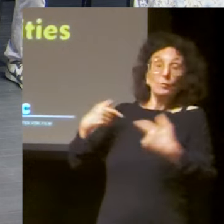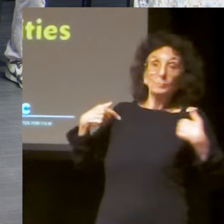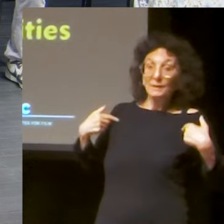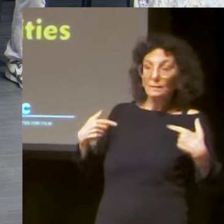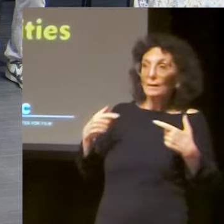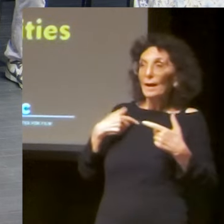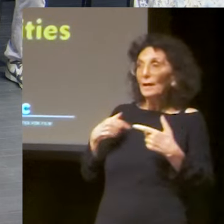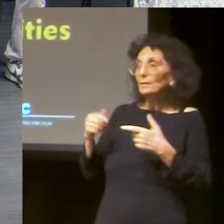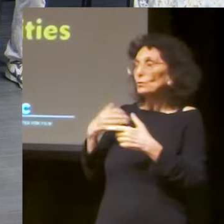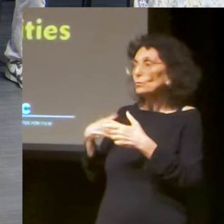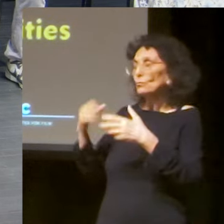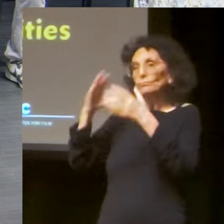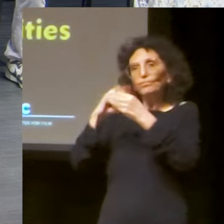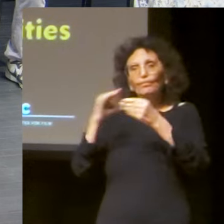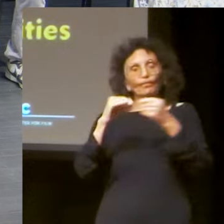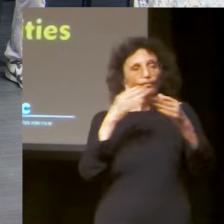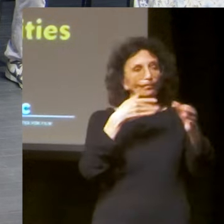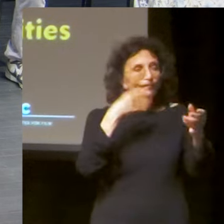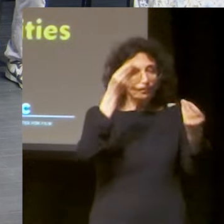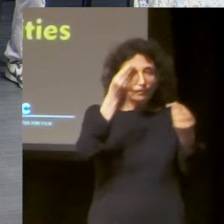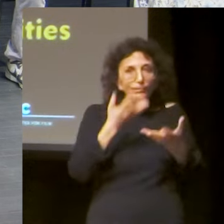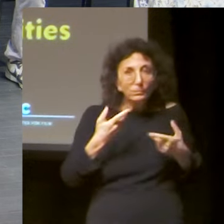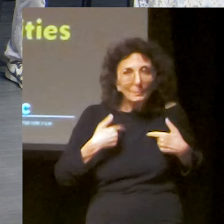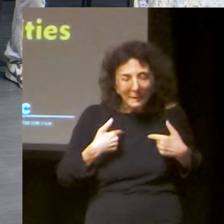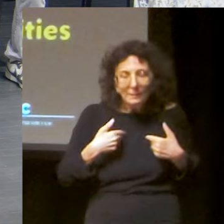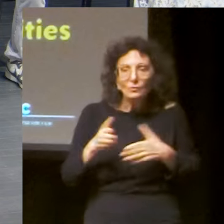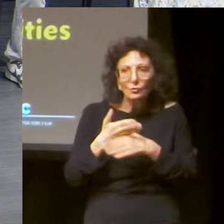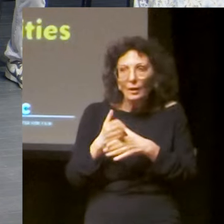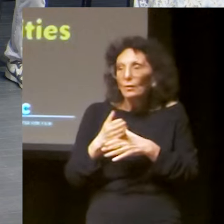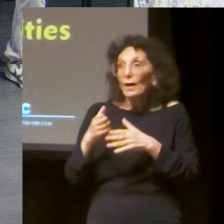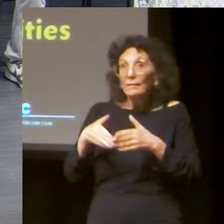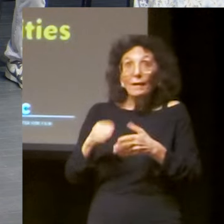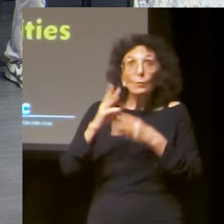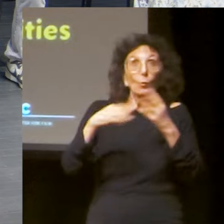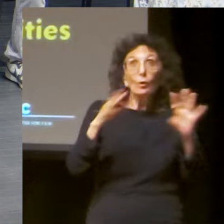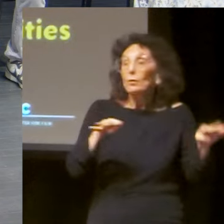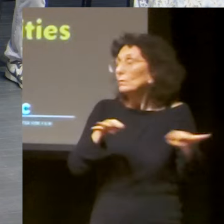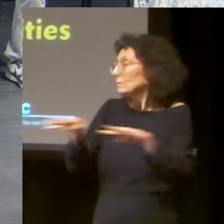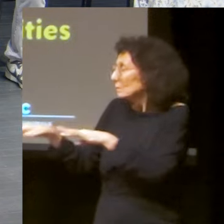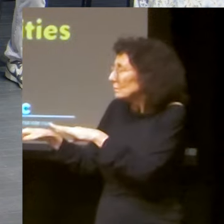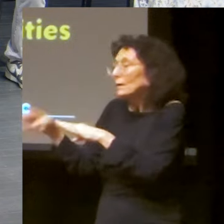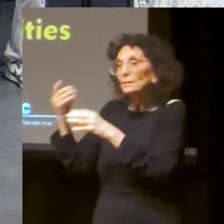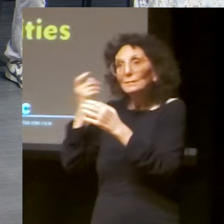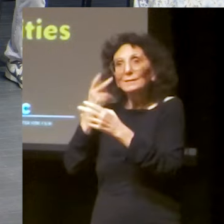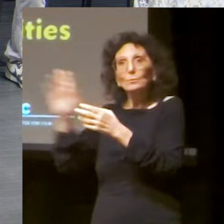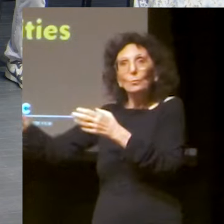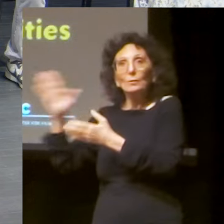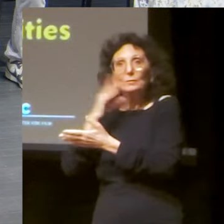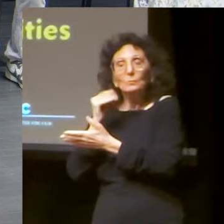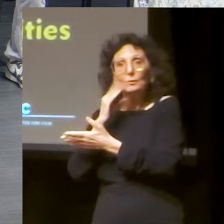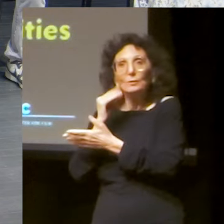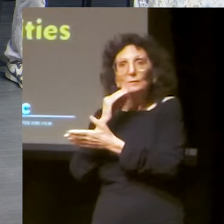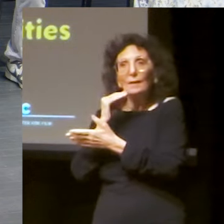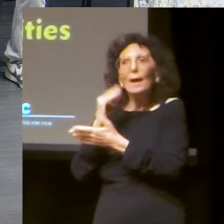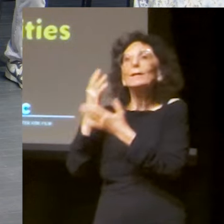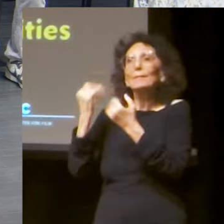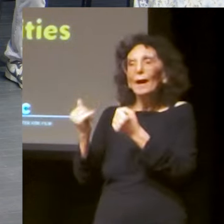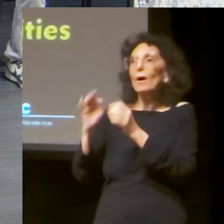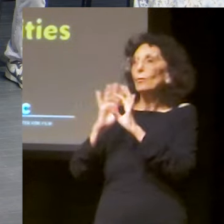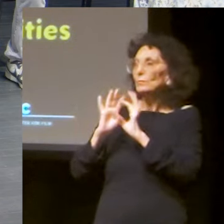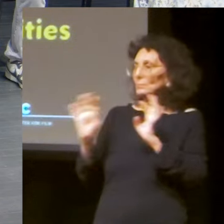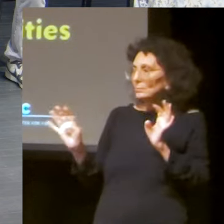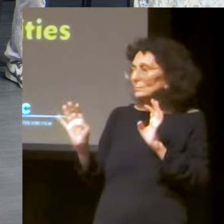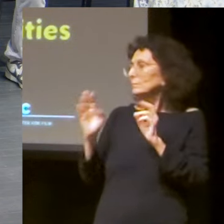going on this journey, um, that started before I came along and, uh, sharing it with me